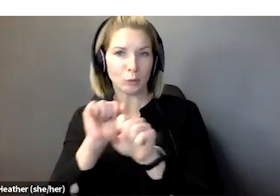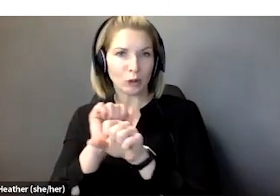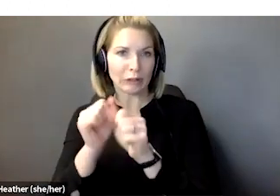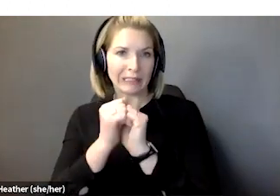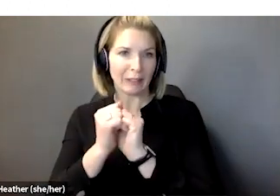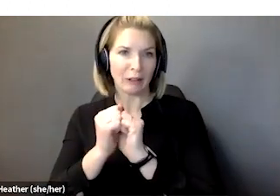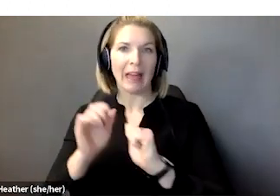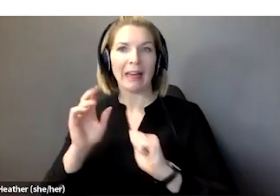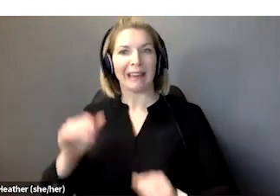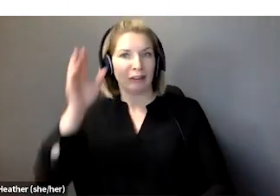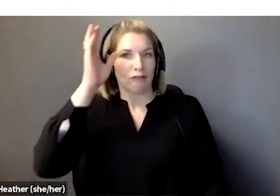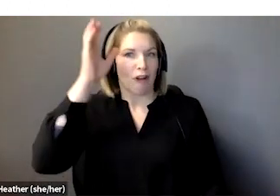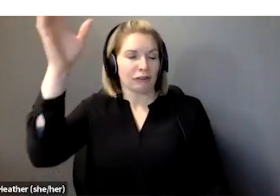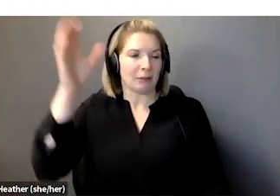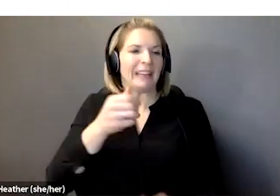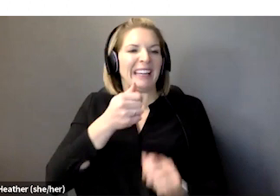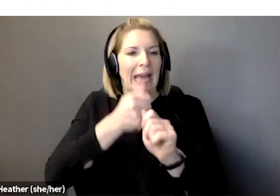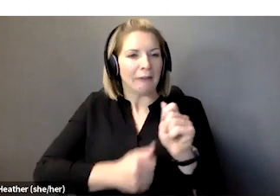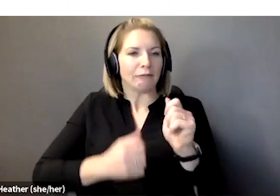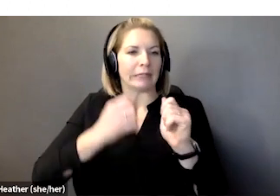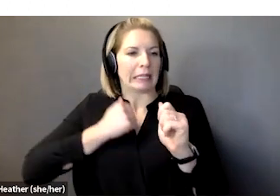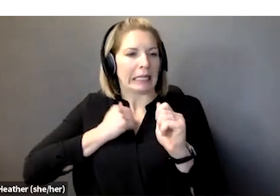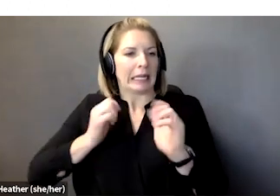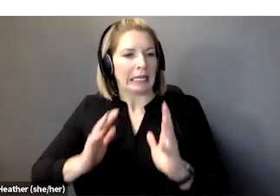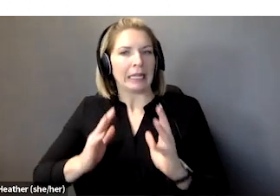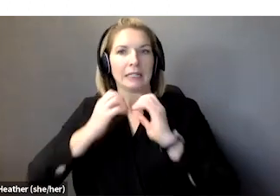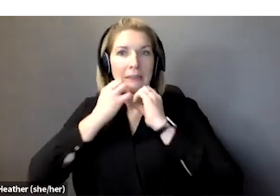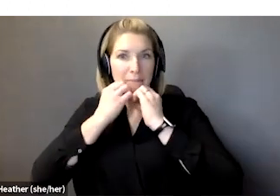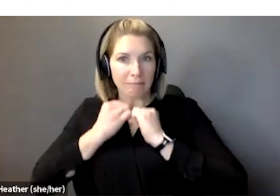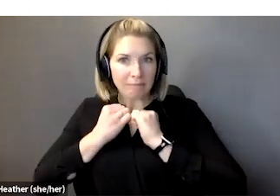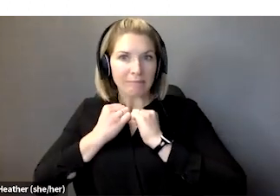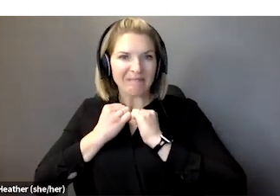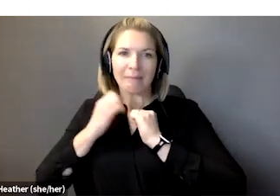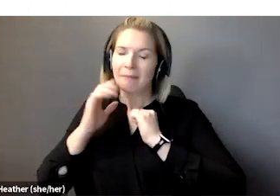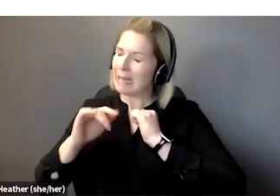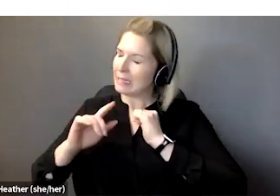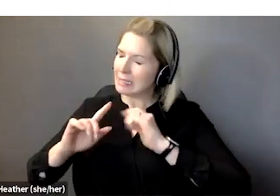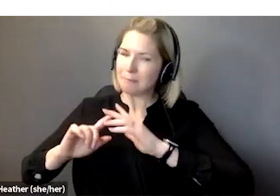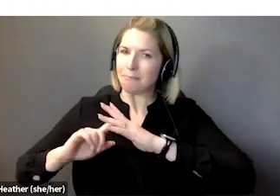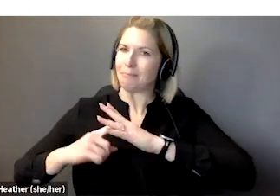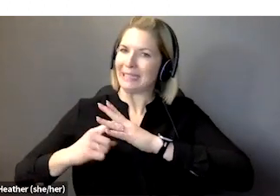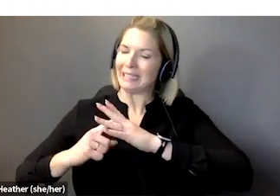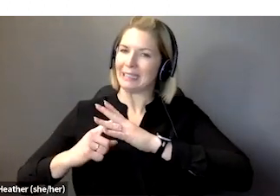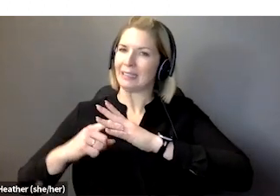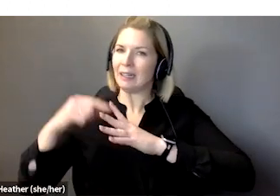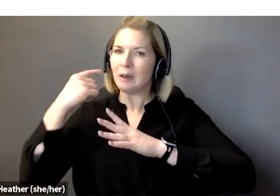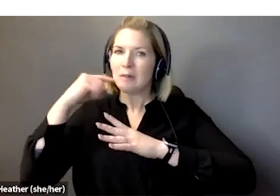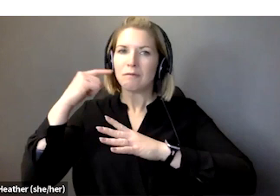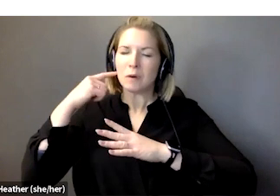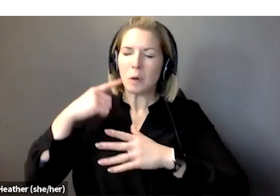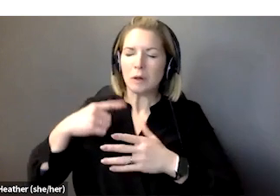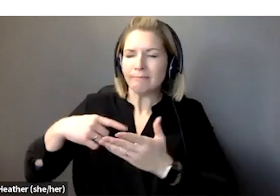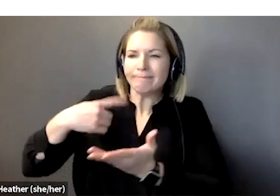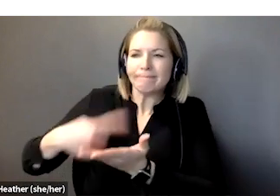counts sort of initiative then would be the basis for trying to work out what this